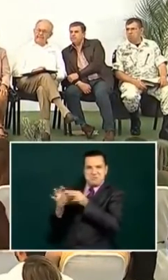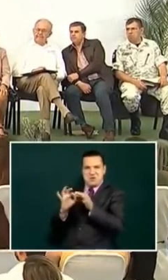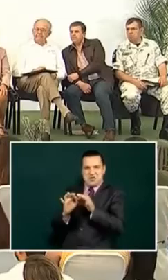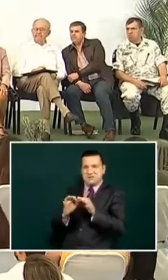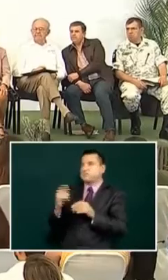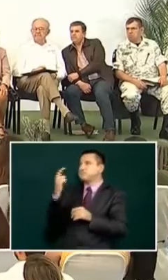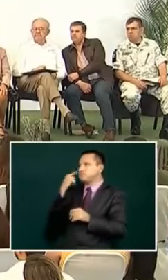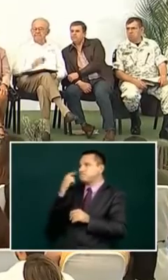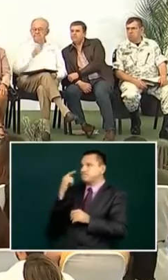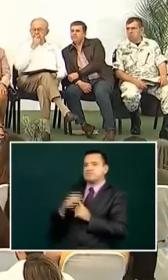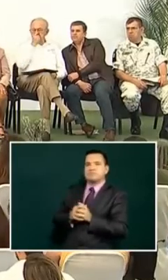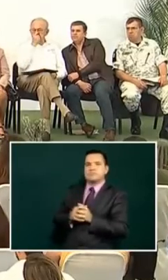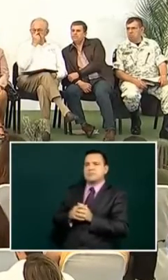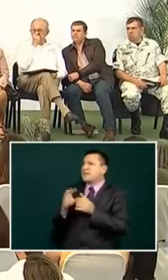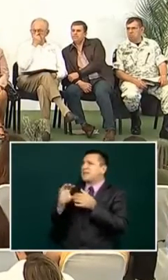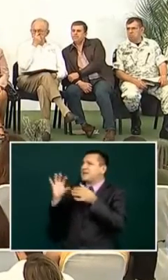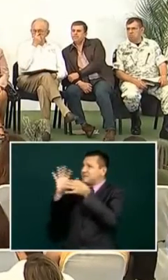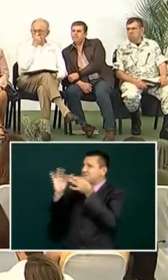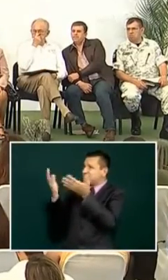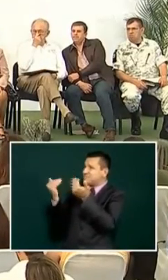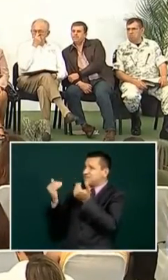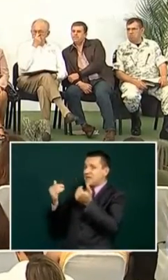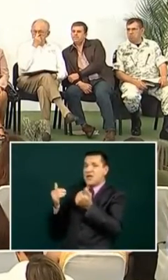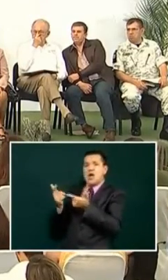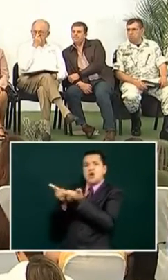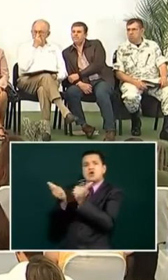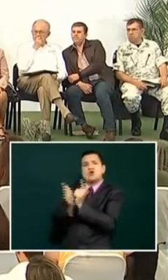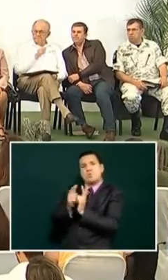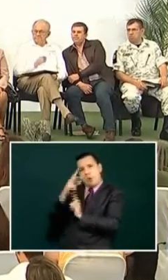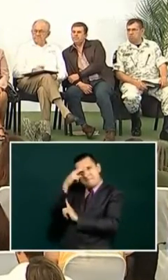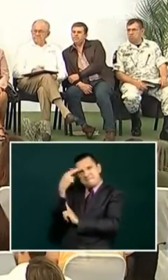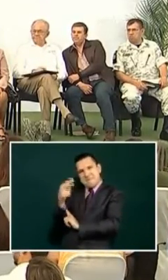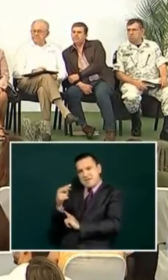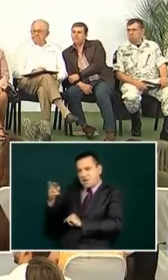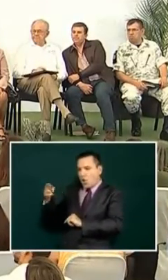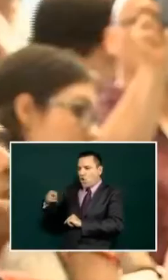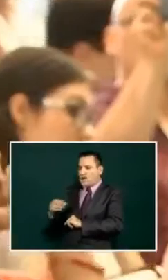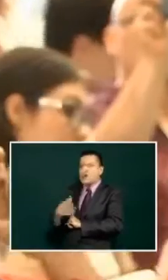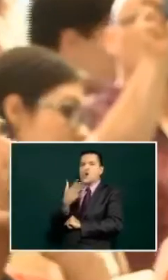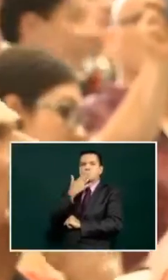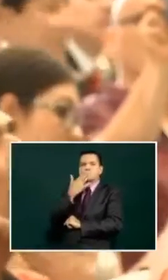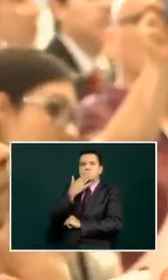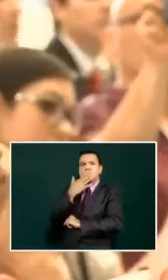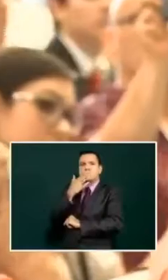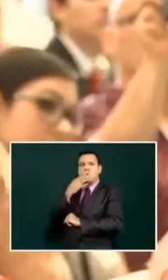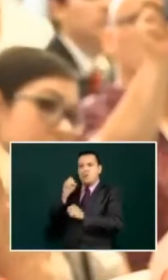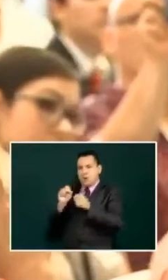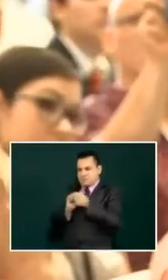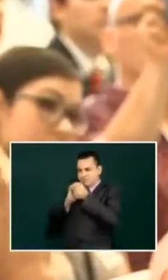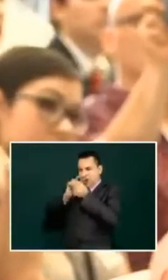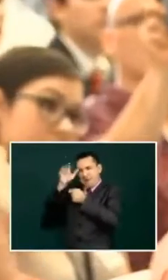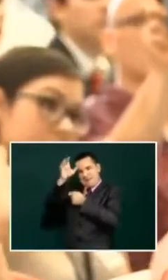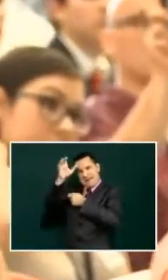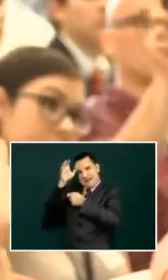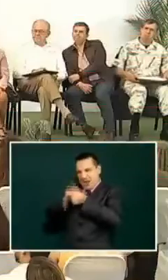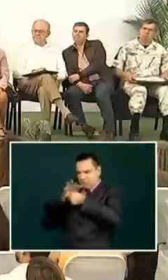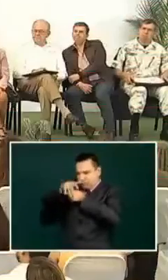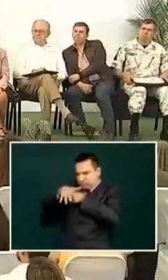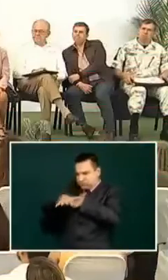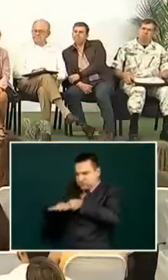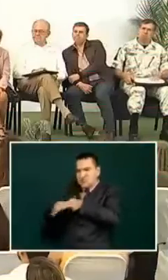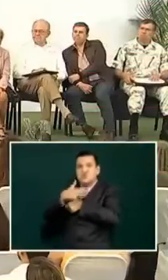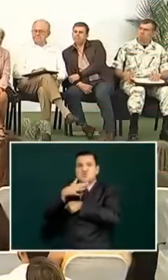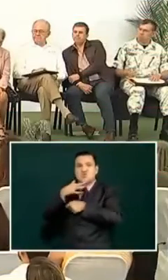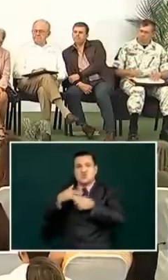now where it was sulfuric acid that was in the what are you doing regarding